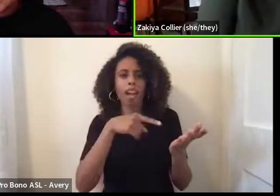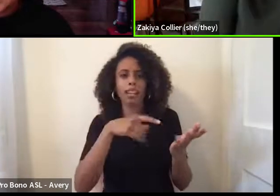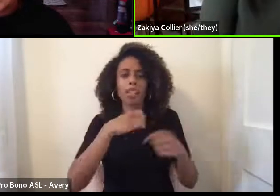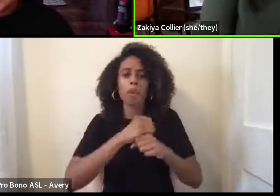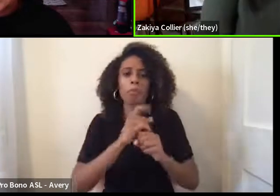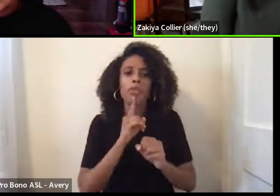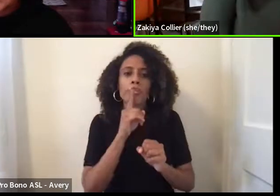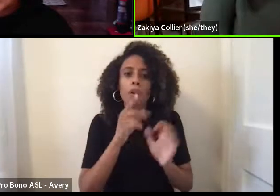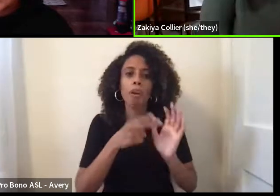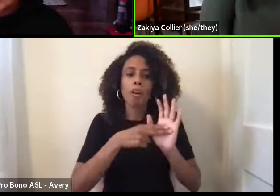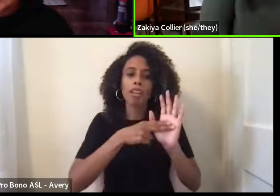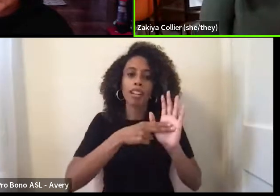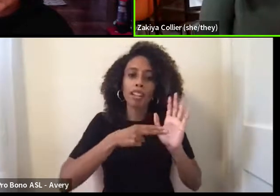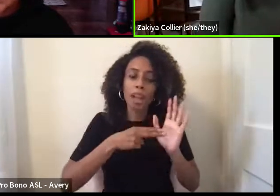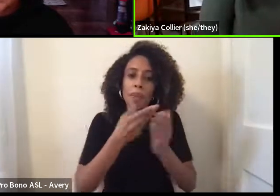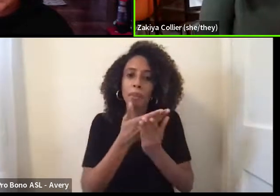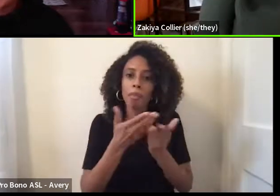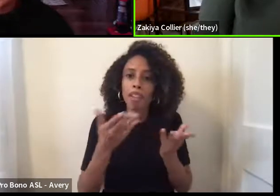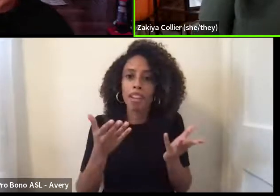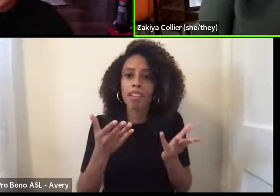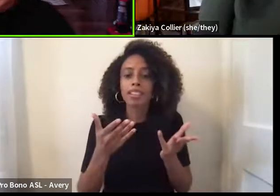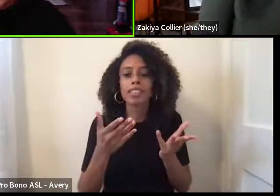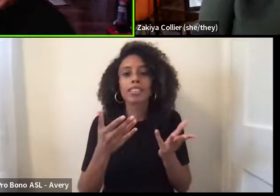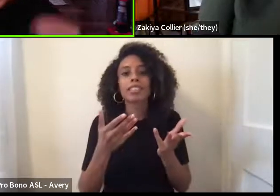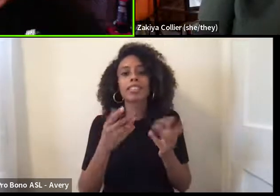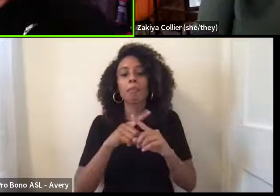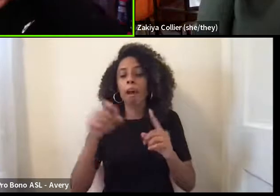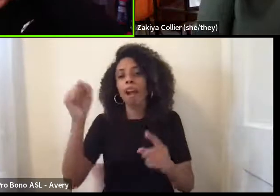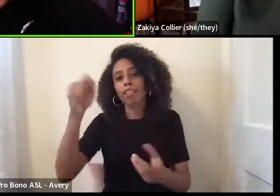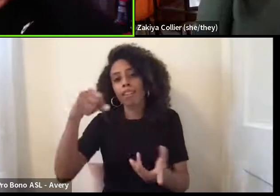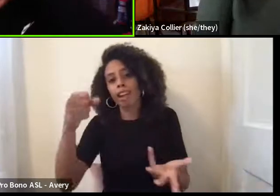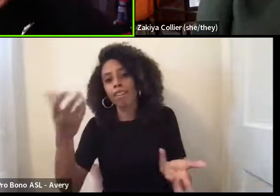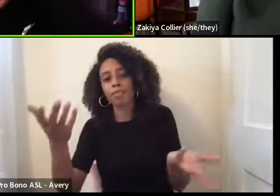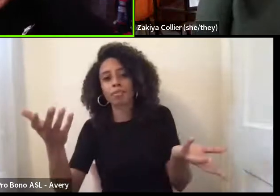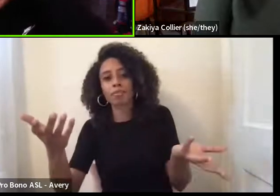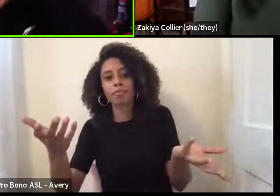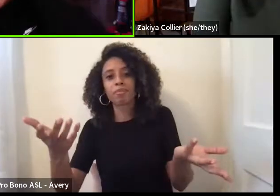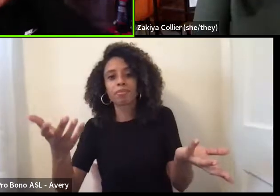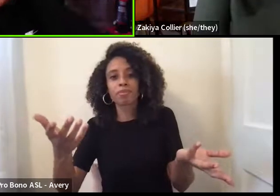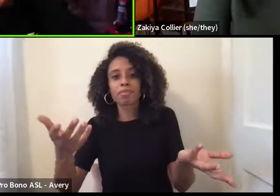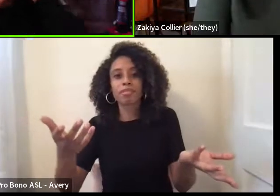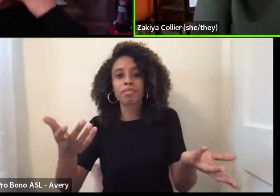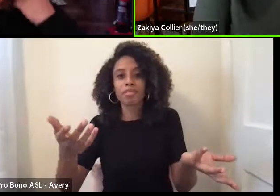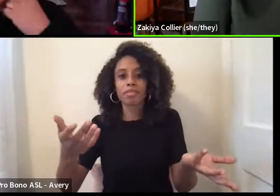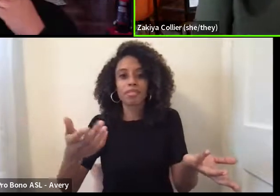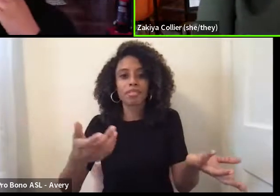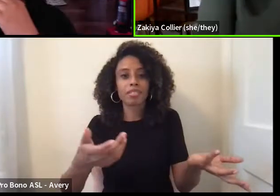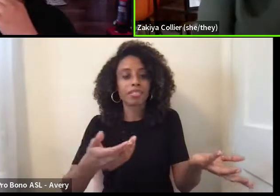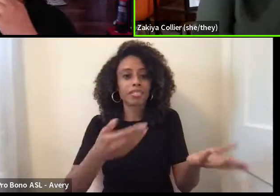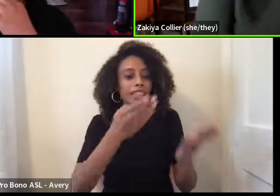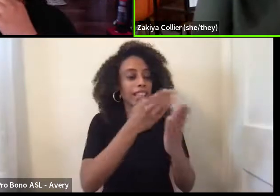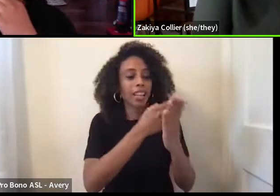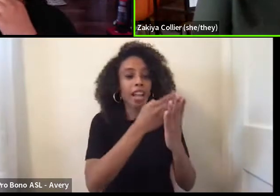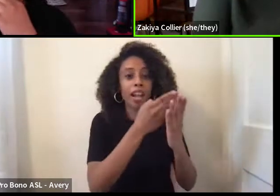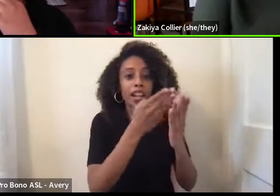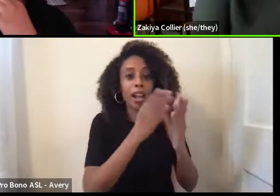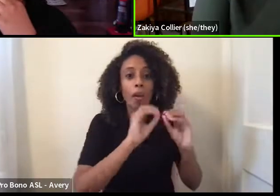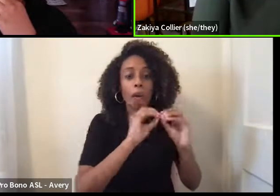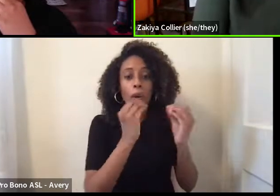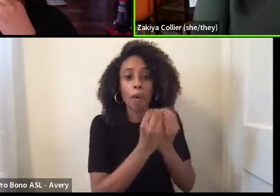things, um, but yeah, exactly. You got to catalog it for yourself,